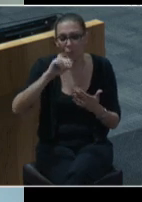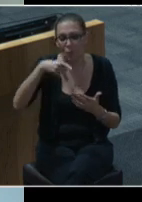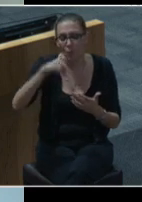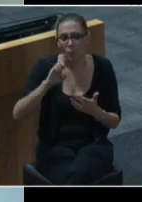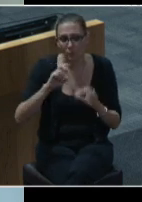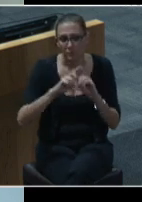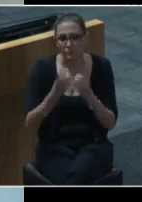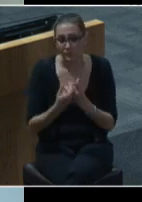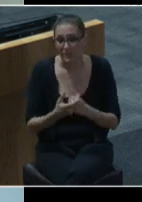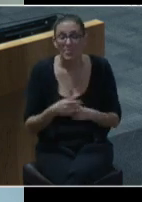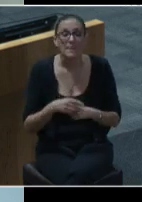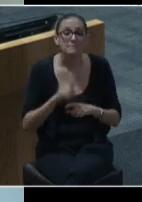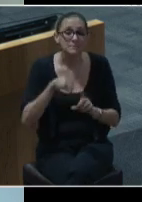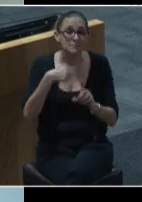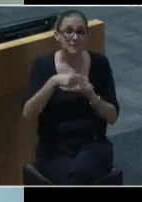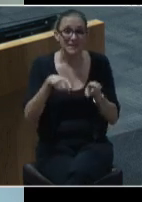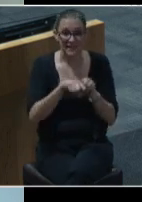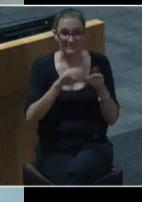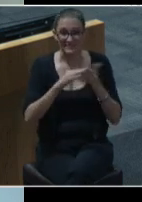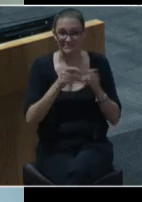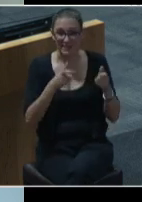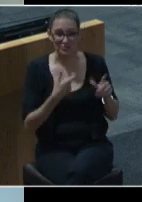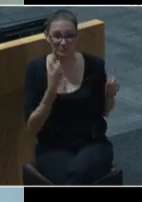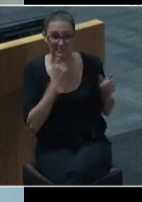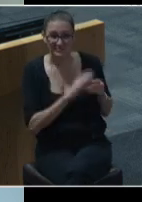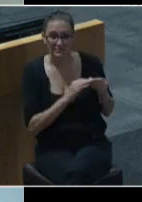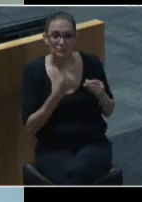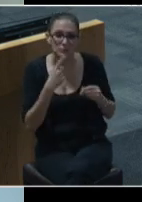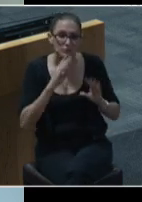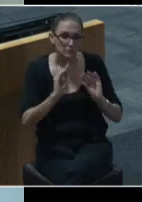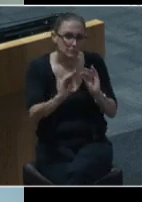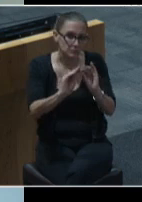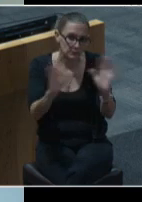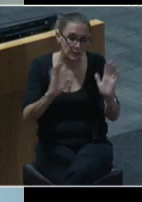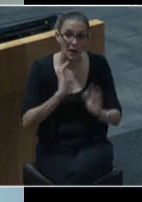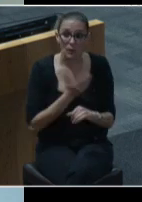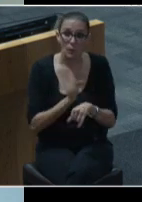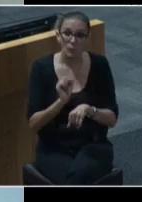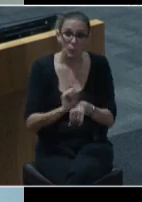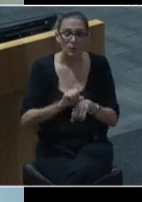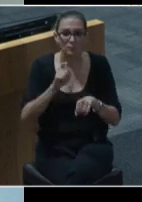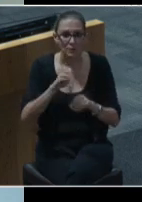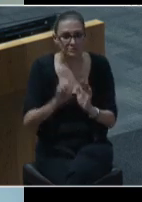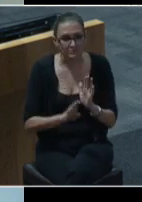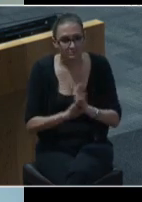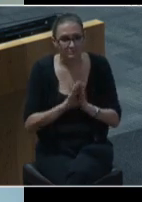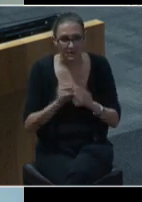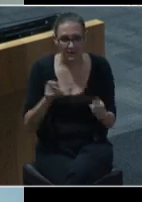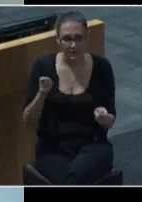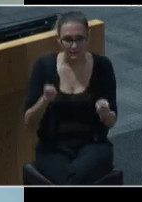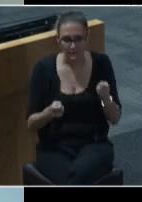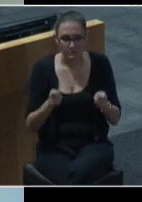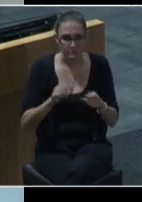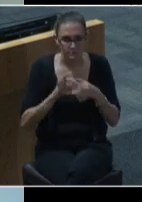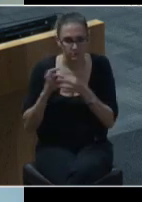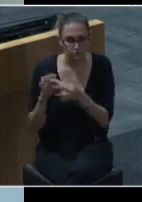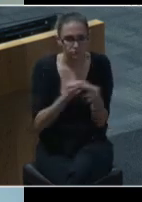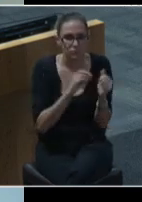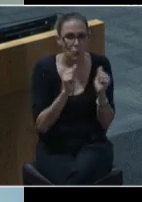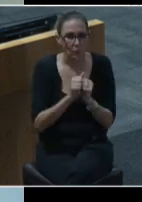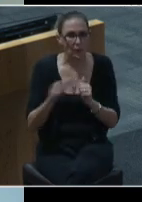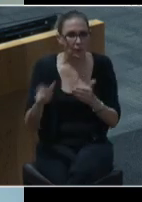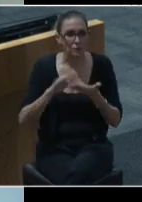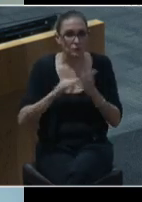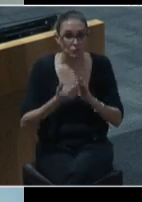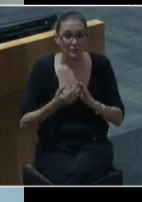Additionally, as the City Manager shared, we are clear that our work must be developed and co-created with the community. To